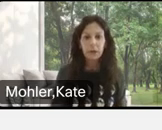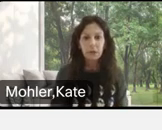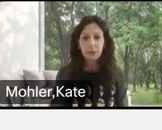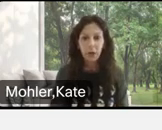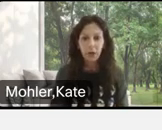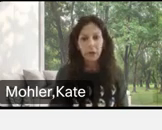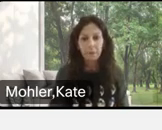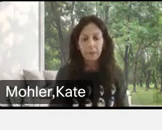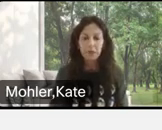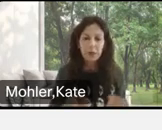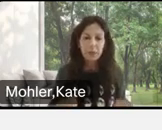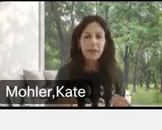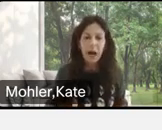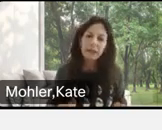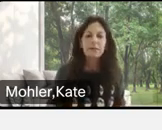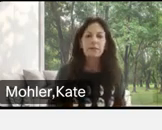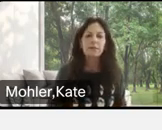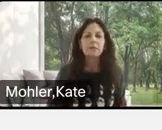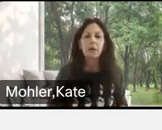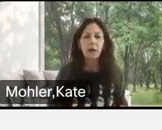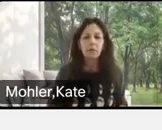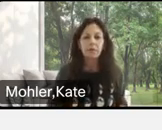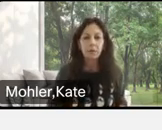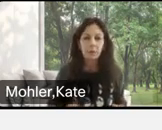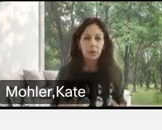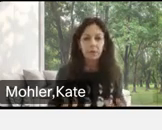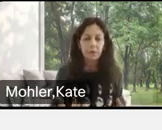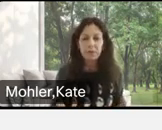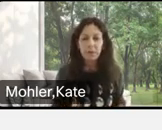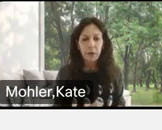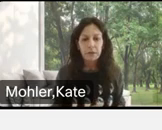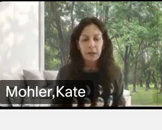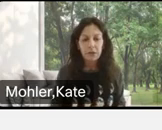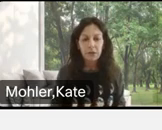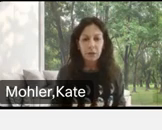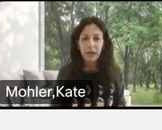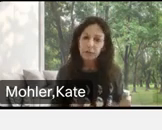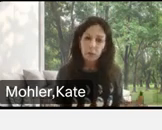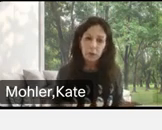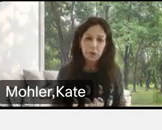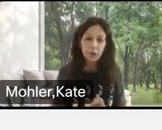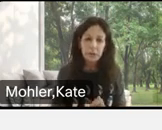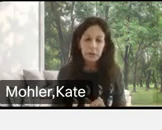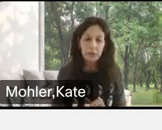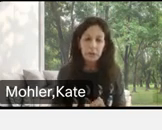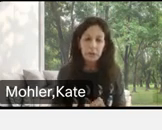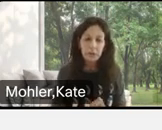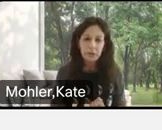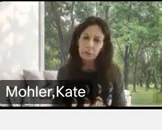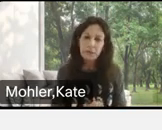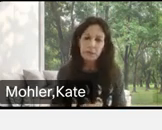up. So. Just be cognizant. Of of yourself presentation and your word choice.